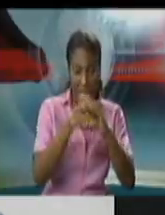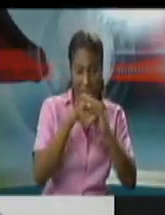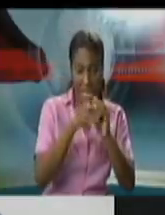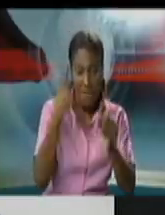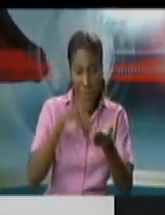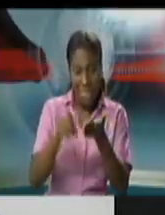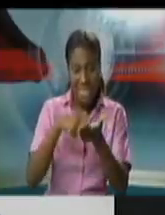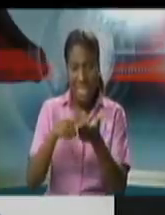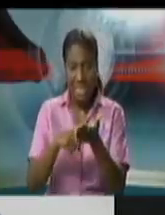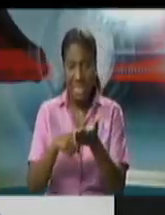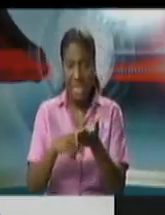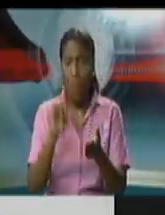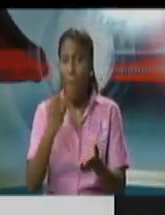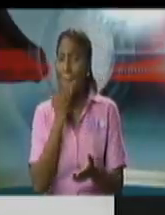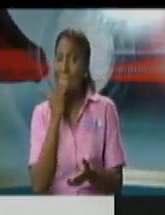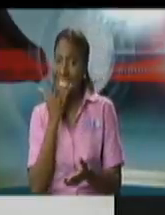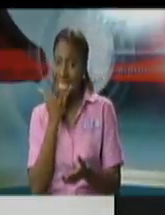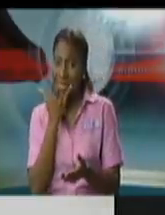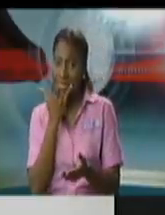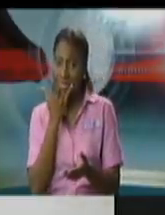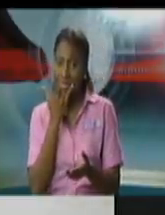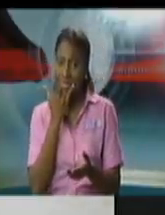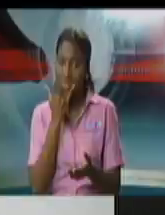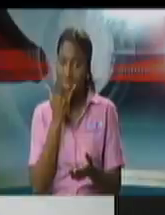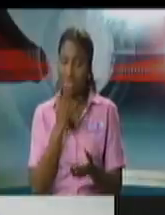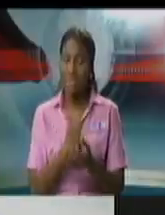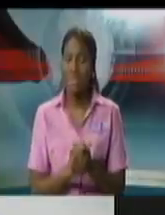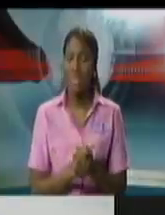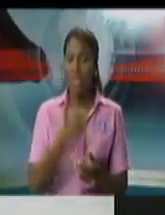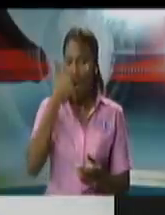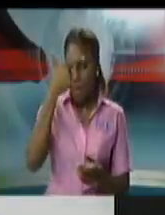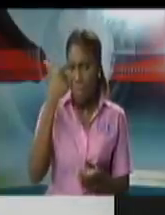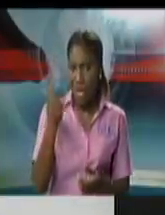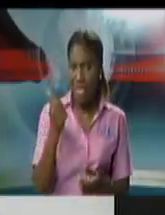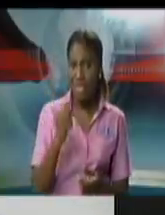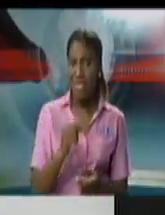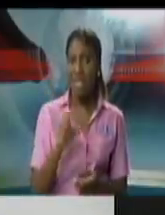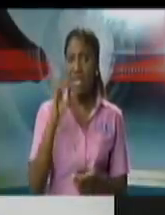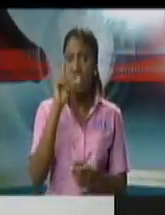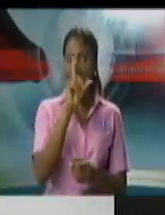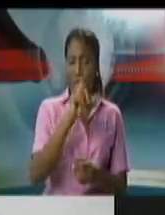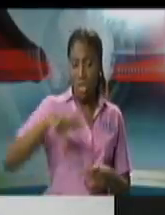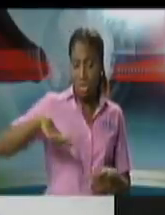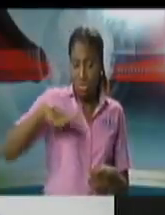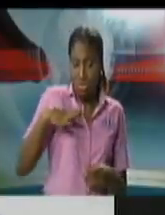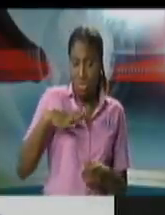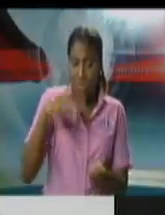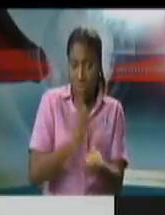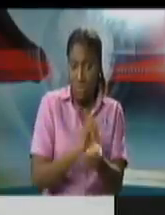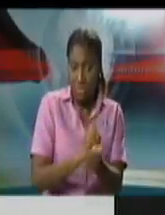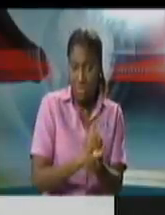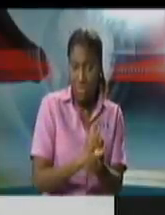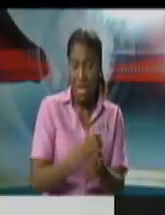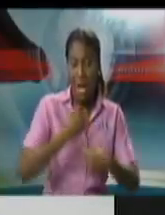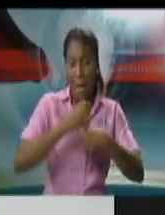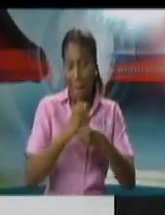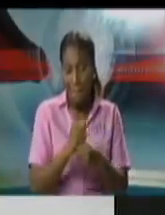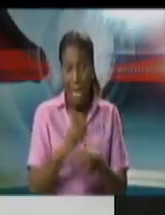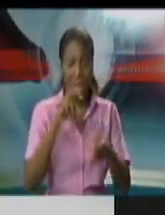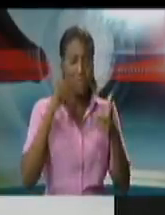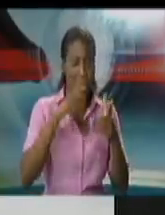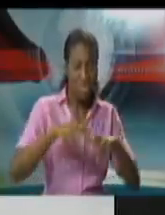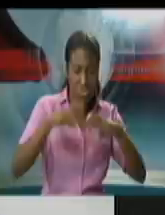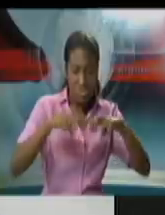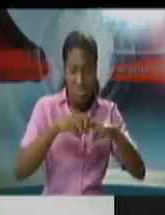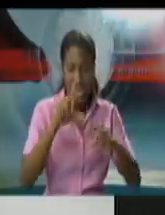ministry in light of its suspension and given that the tphl communicates results to the lab managers who then communicate that to the doctors how will results